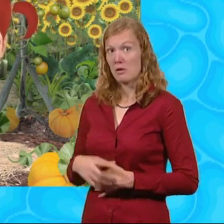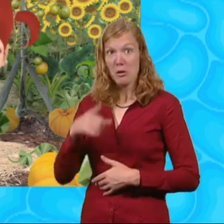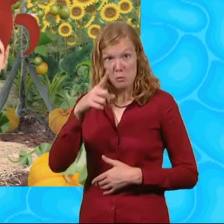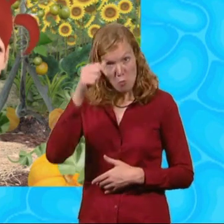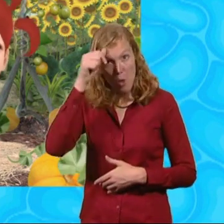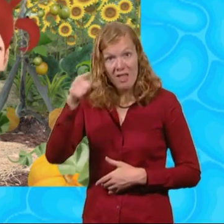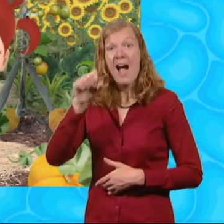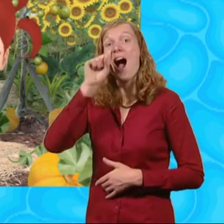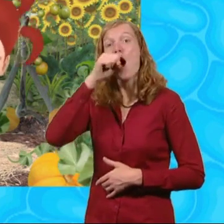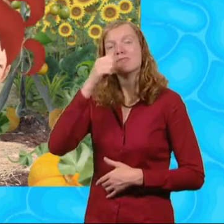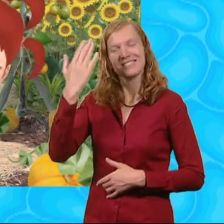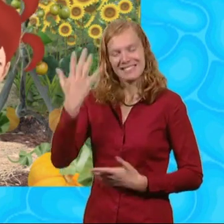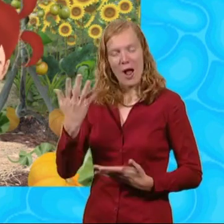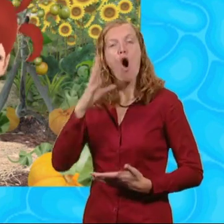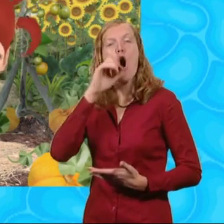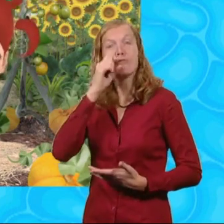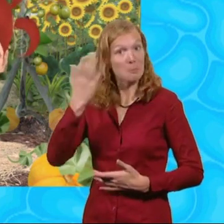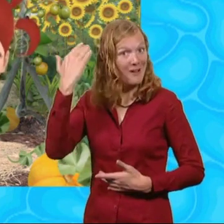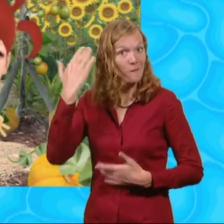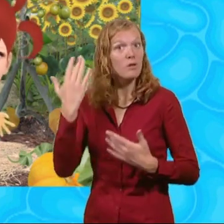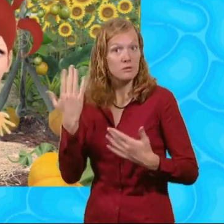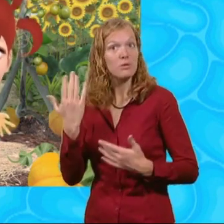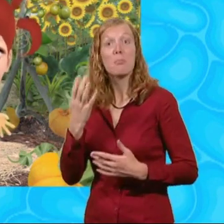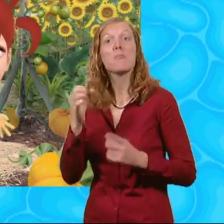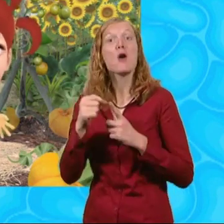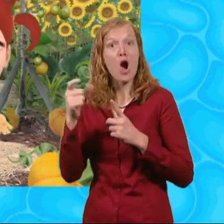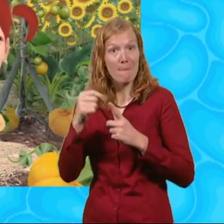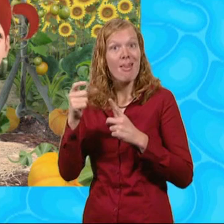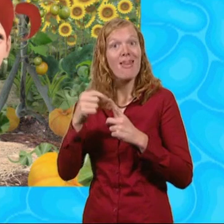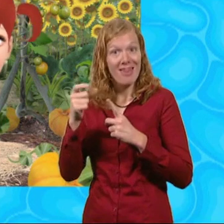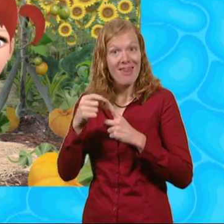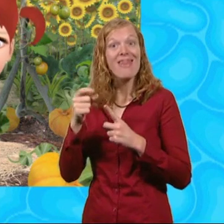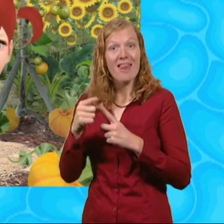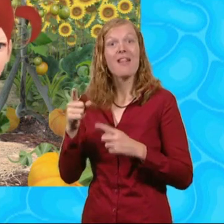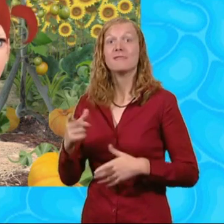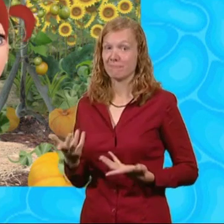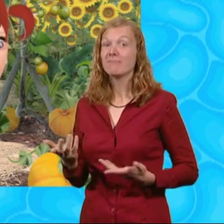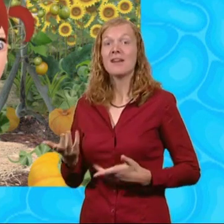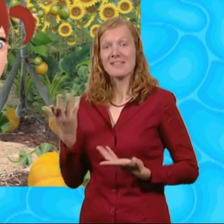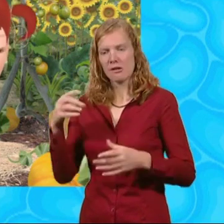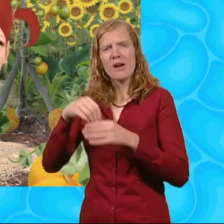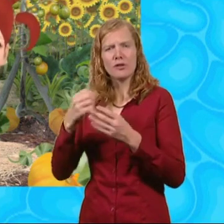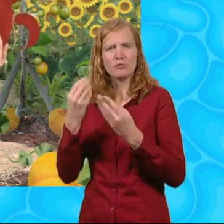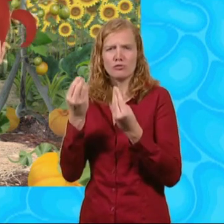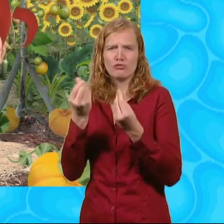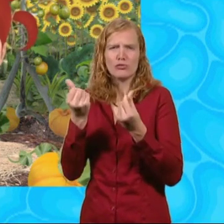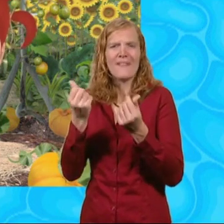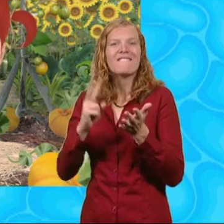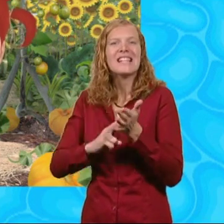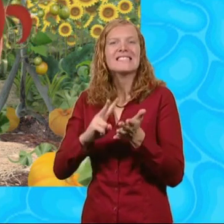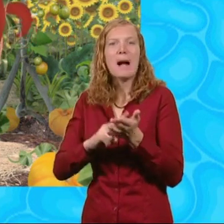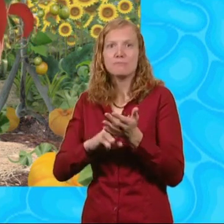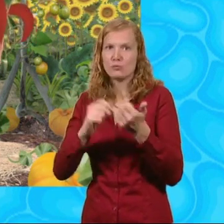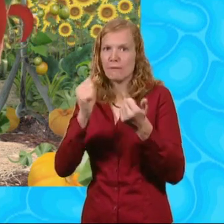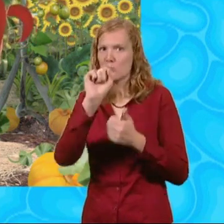Did you know that all carrots used to be purple? And that they're rich in vitamins, which are good for your eyesight.